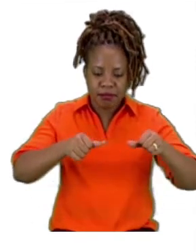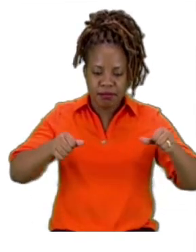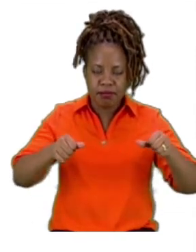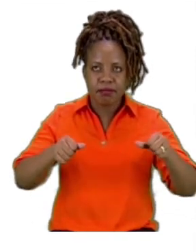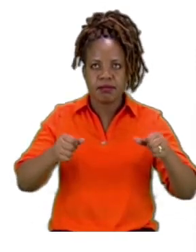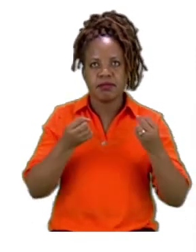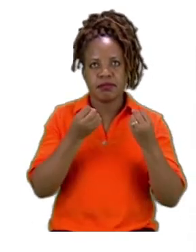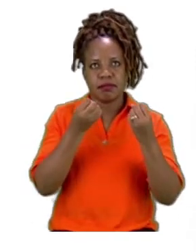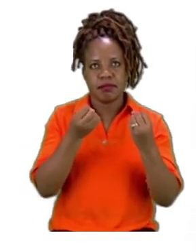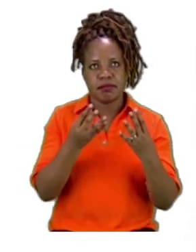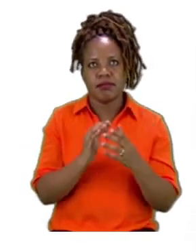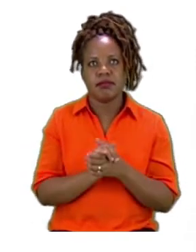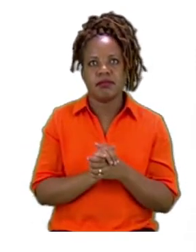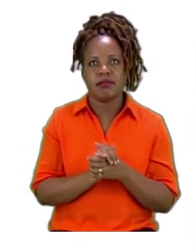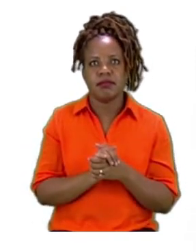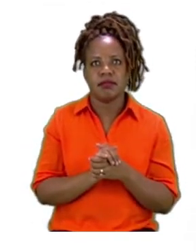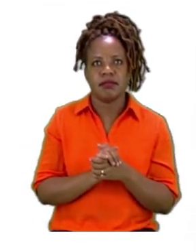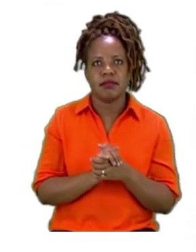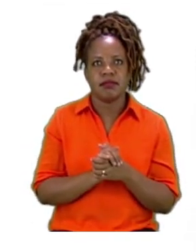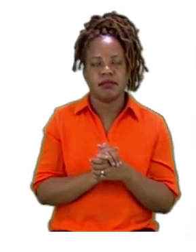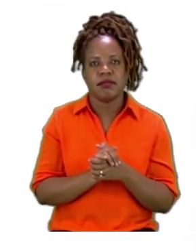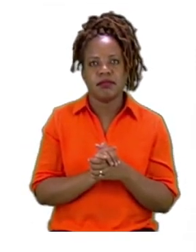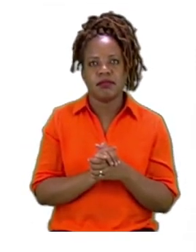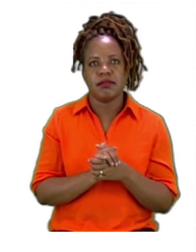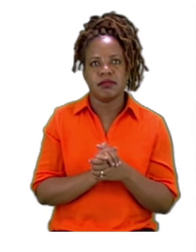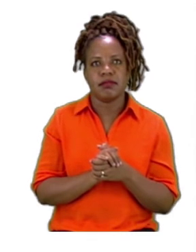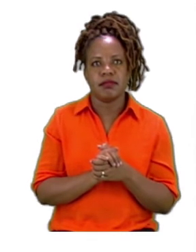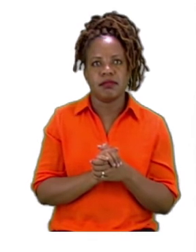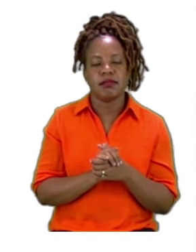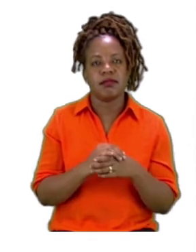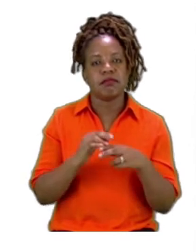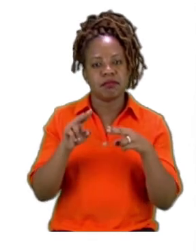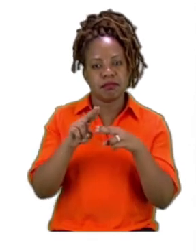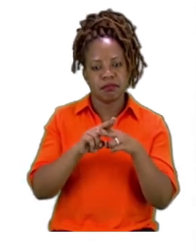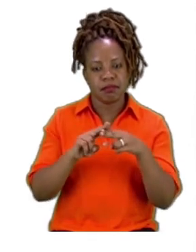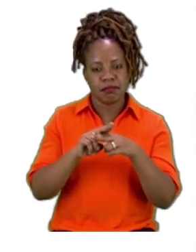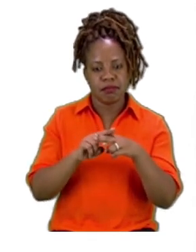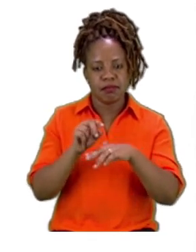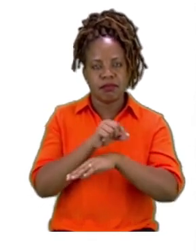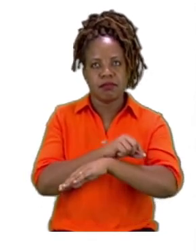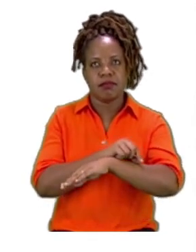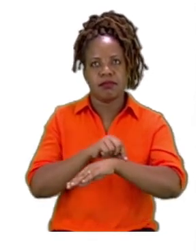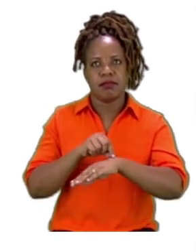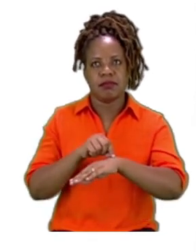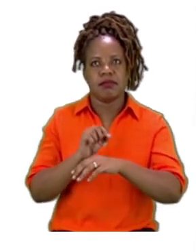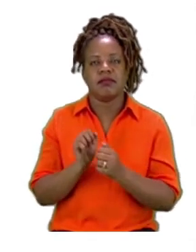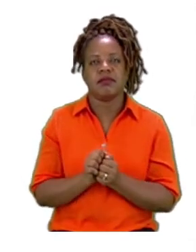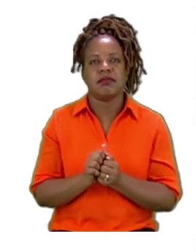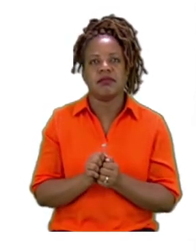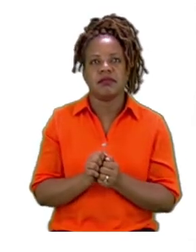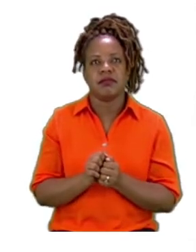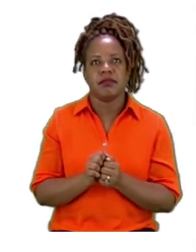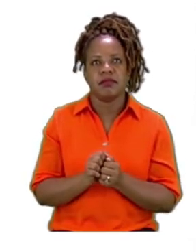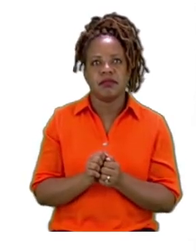instead of just measuring with anything, we are going to be using our rulers. Now, we are going to be using the side